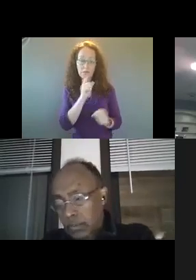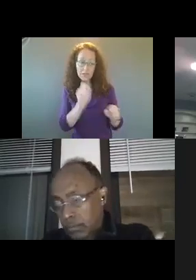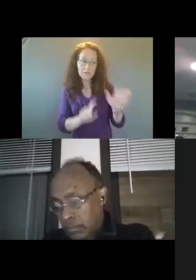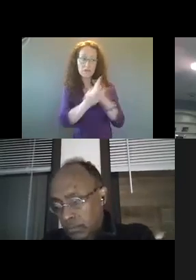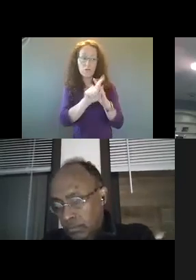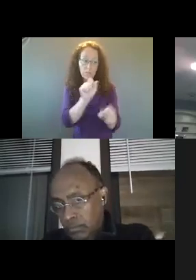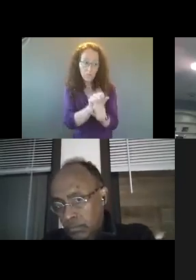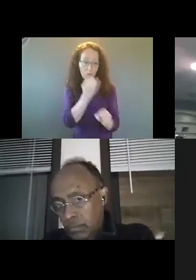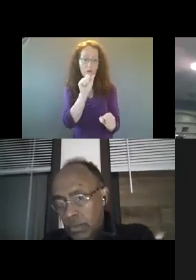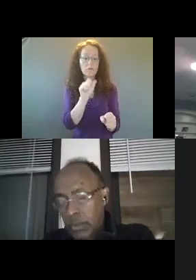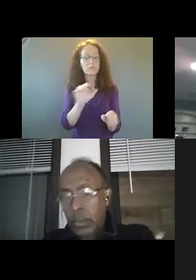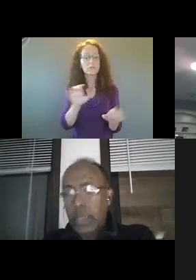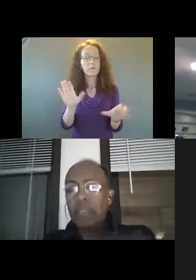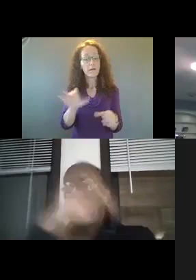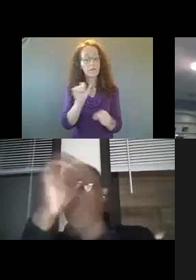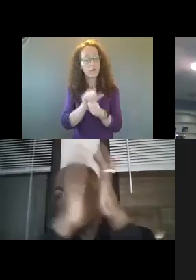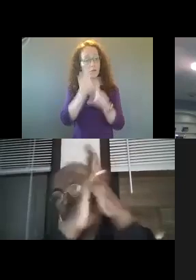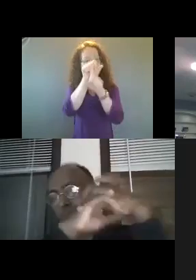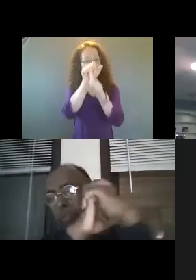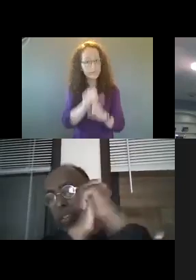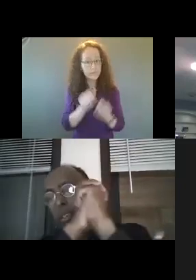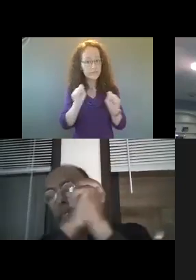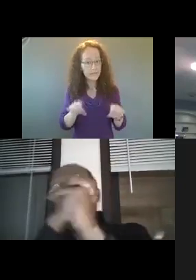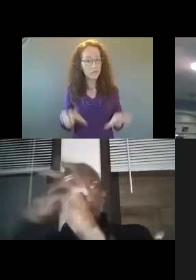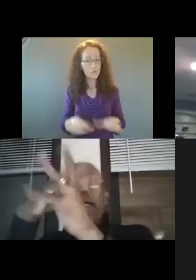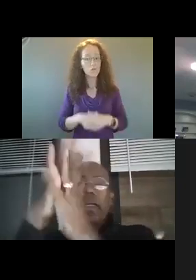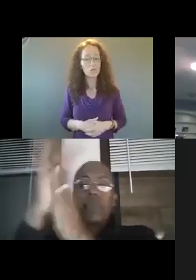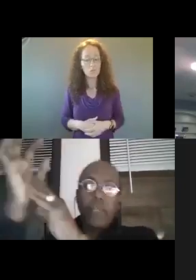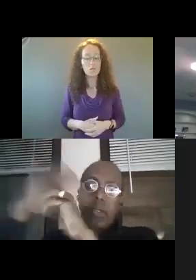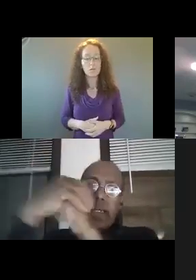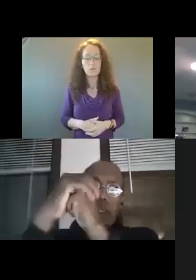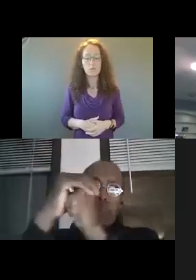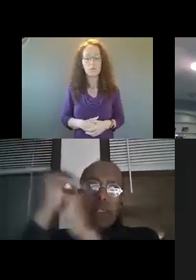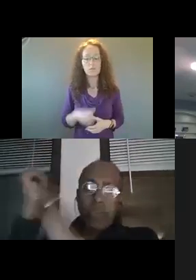uh, complete those, those, um, expectations that we ask them to do.